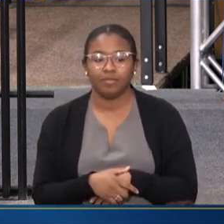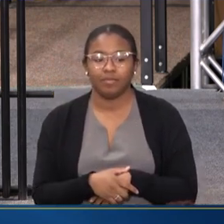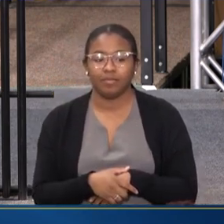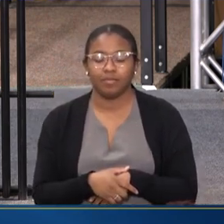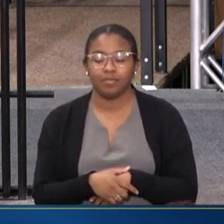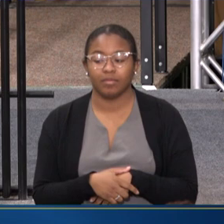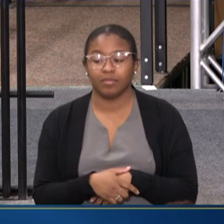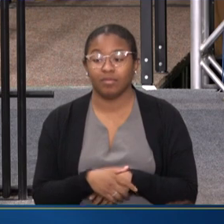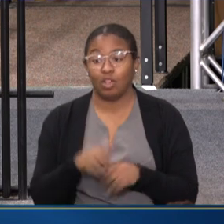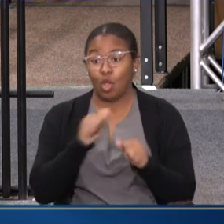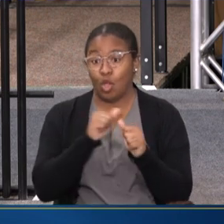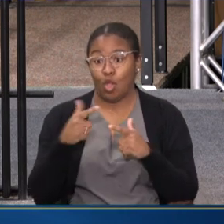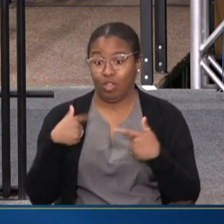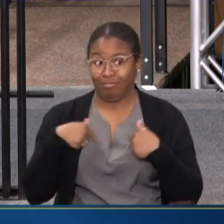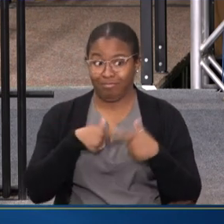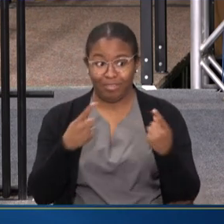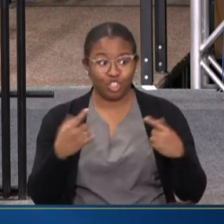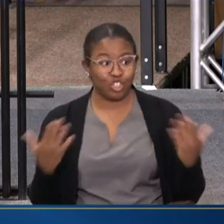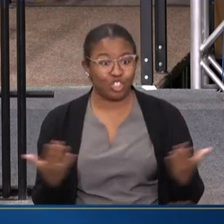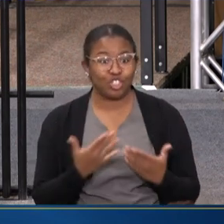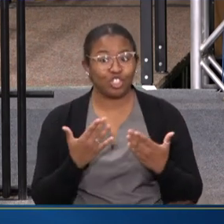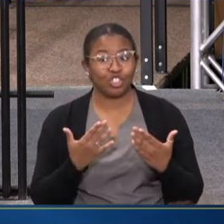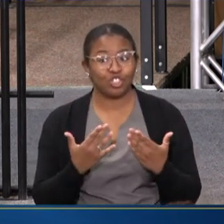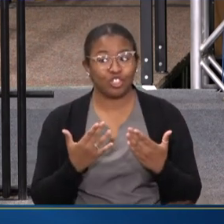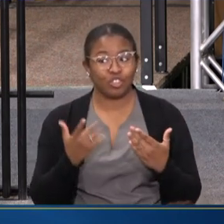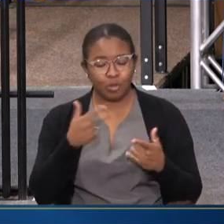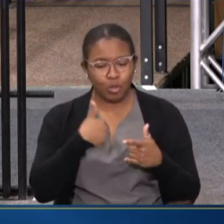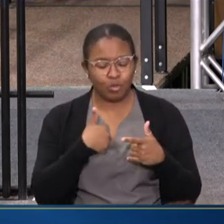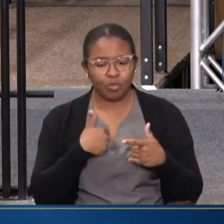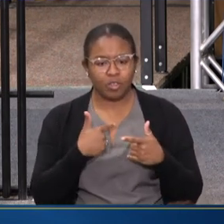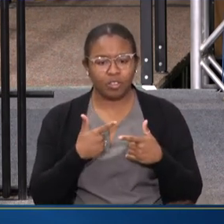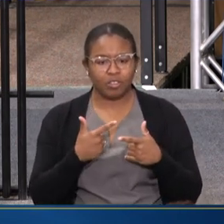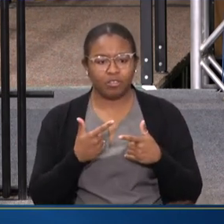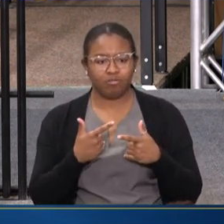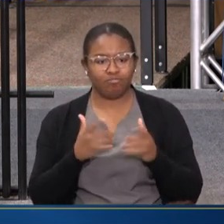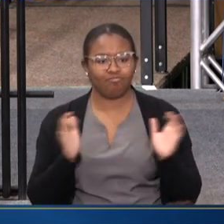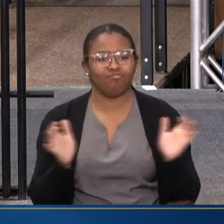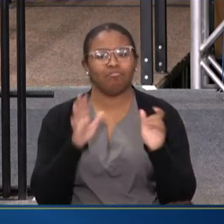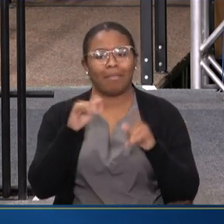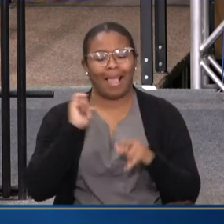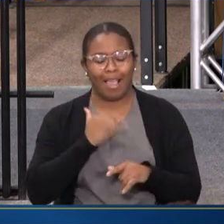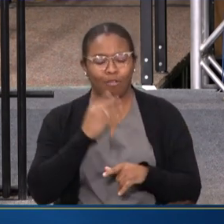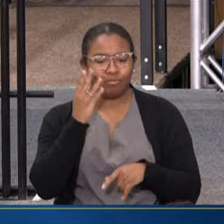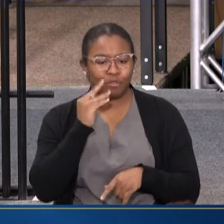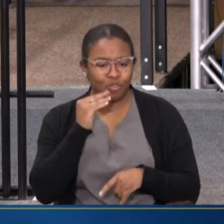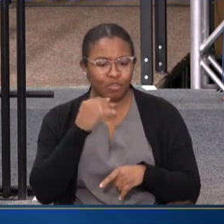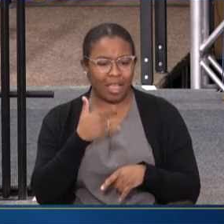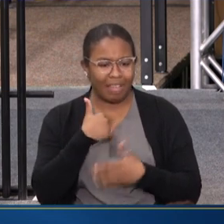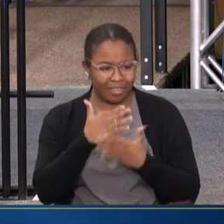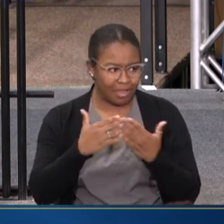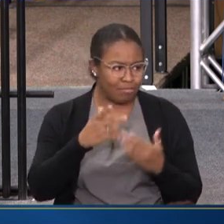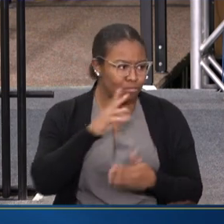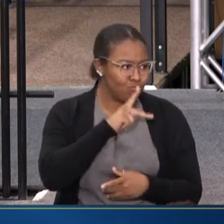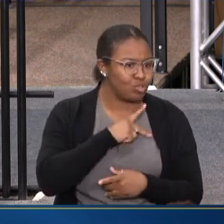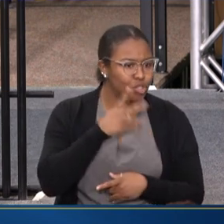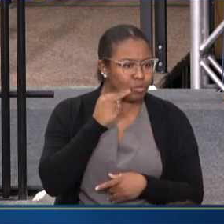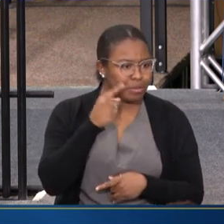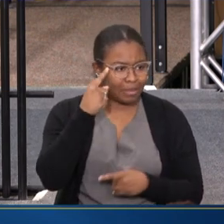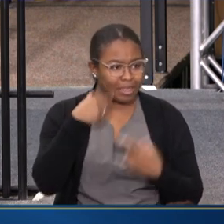AND ALL OF US WHO ARE HERE TODAY, WE'RE DRIVEN BY OUR EXPERIENCES THAT ARE OFTEN PERSONAL IN MENTAL HEALTH,